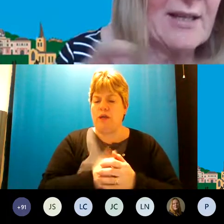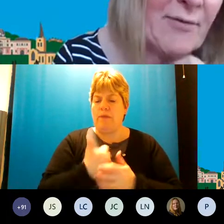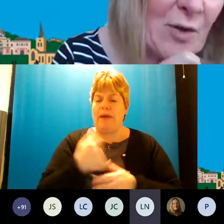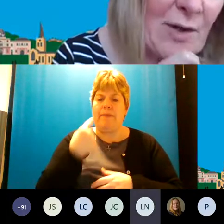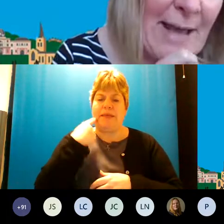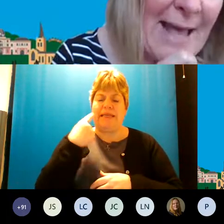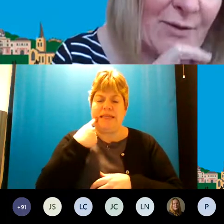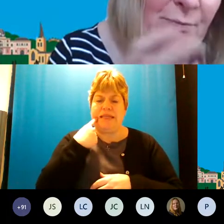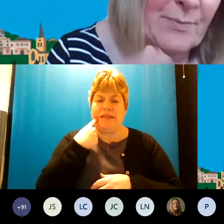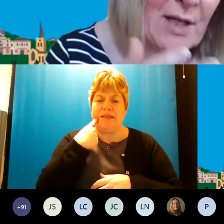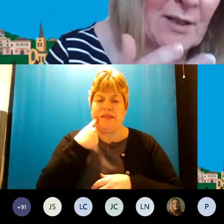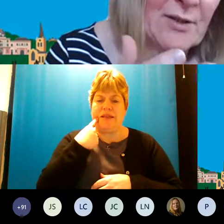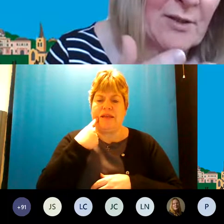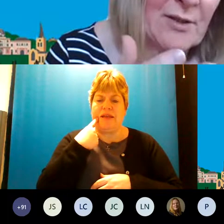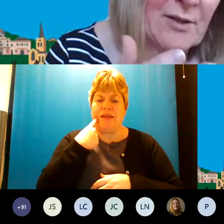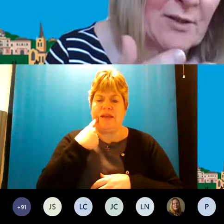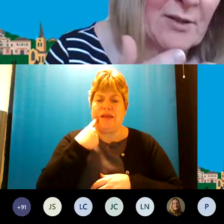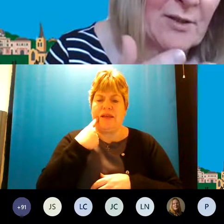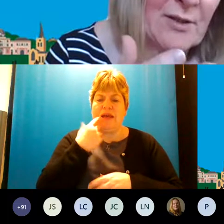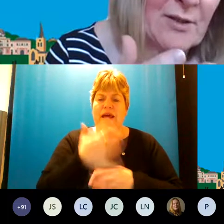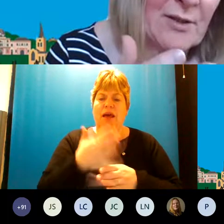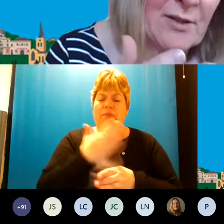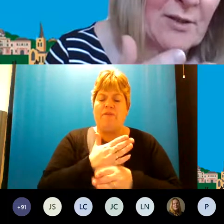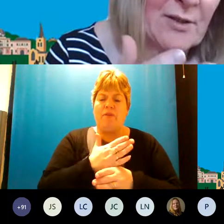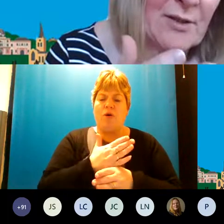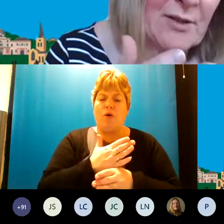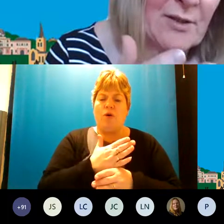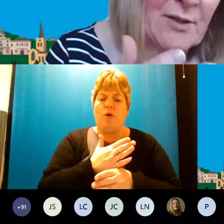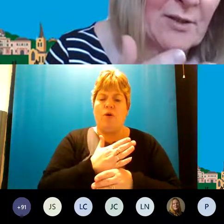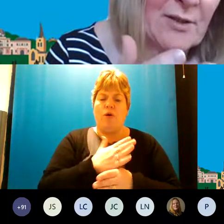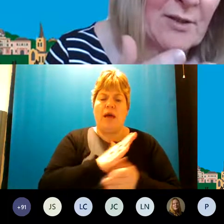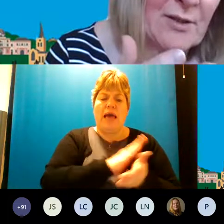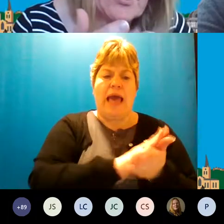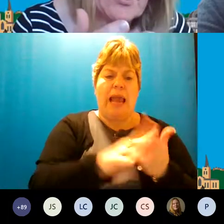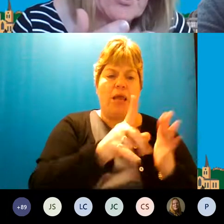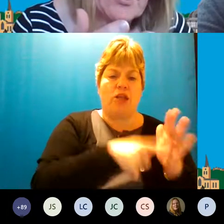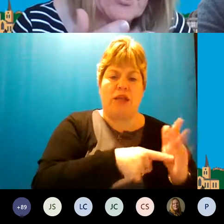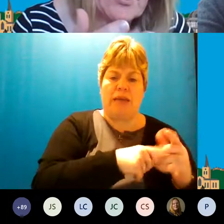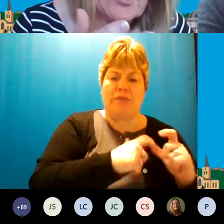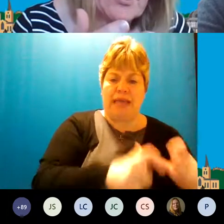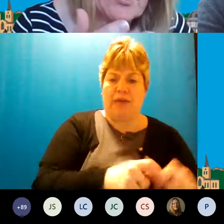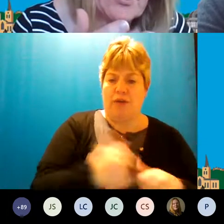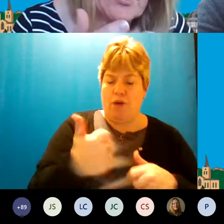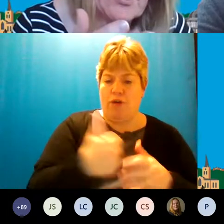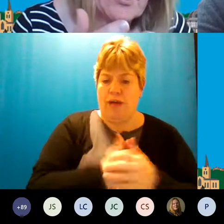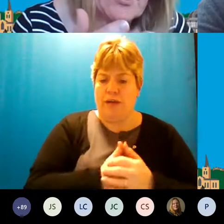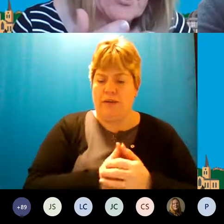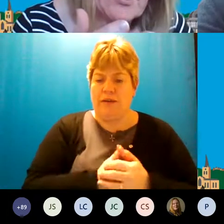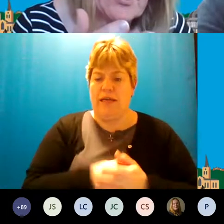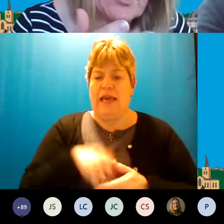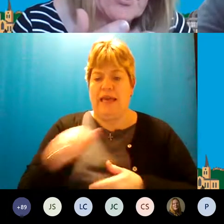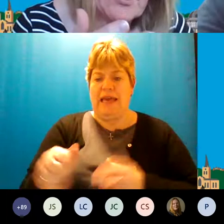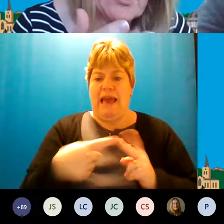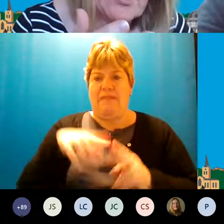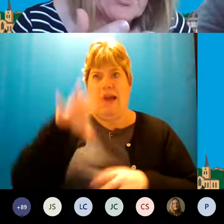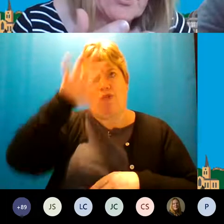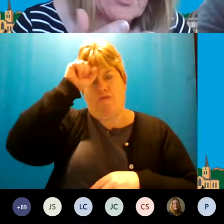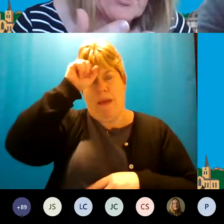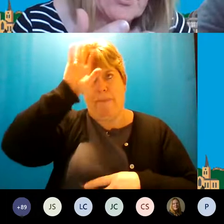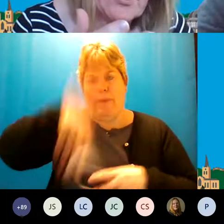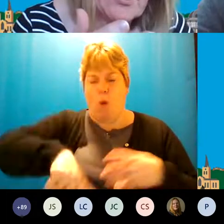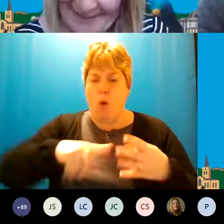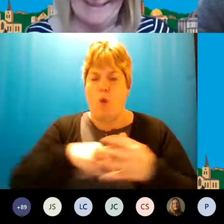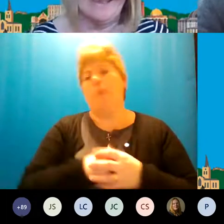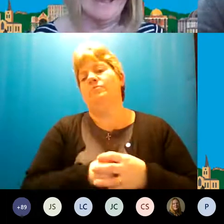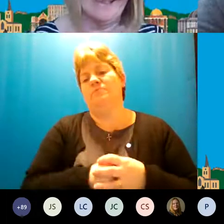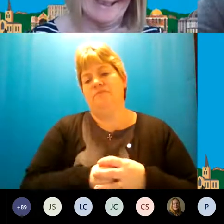i think the for the sort of helen and james would that be all right yes if i can remember them all so